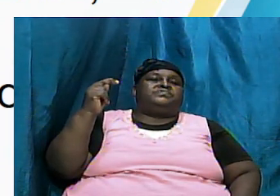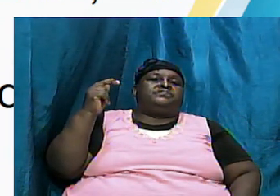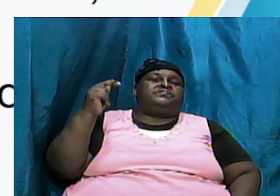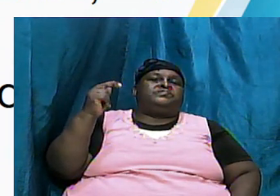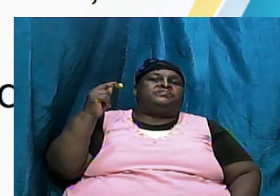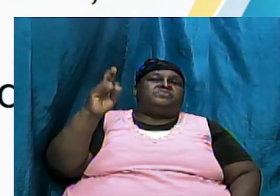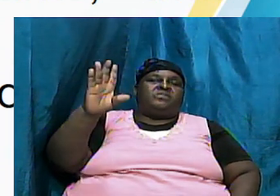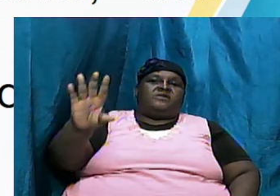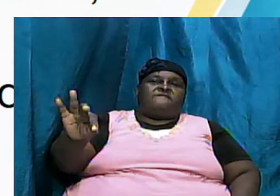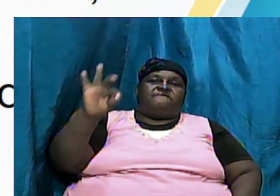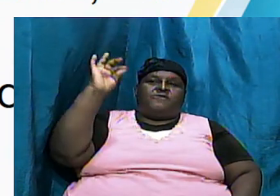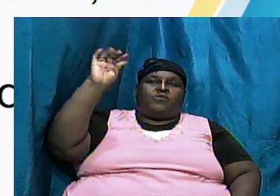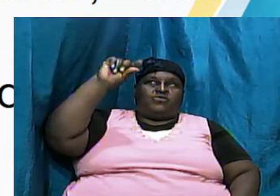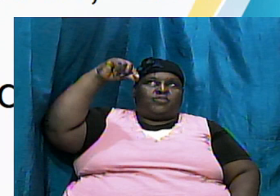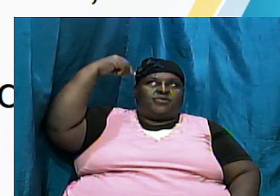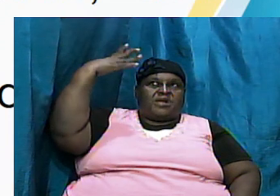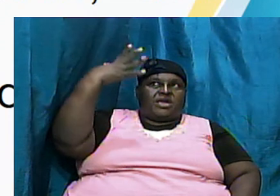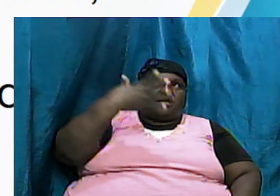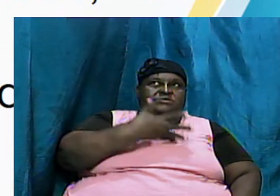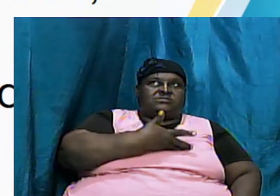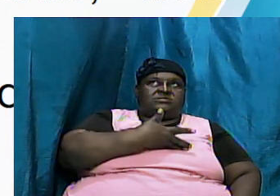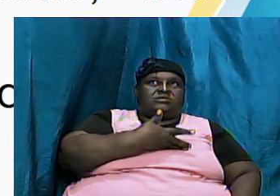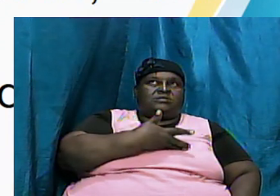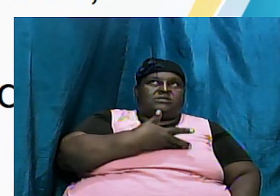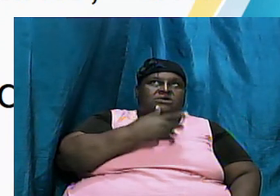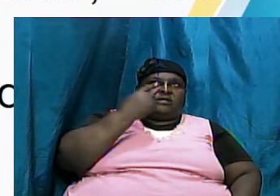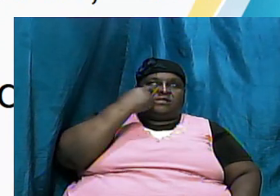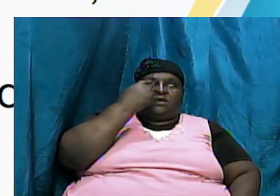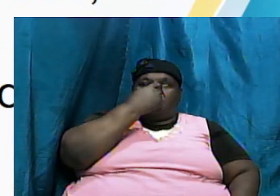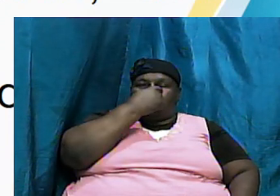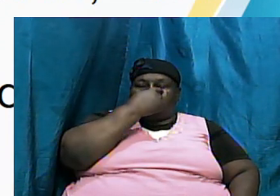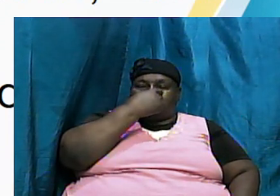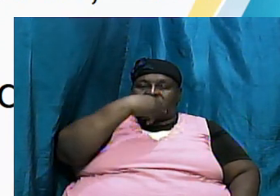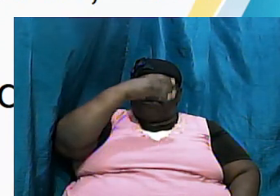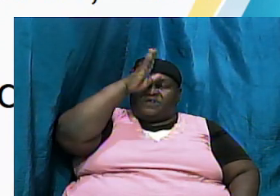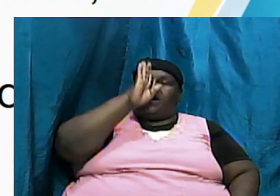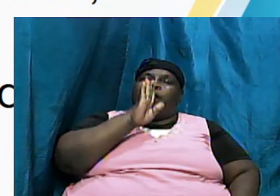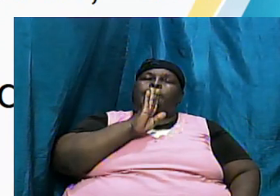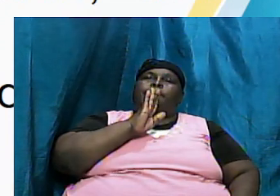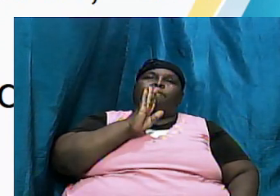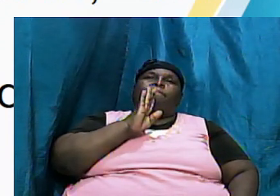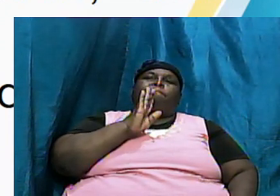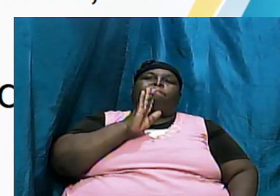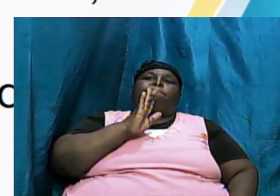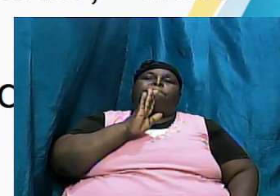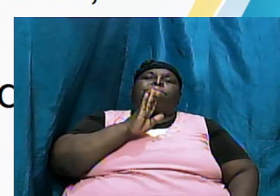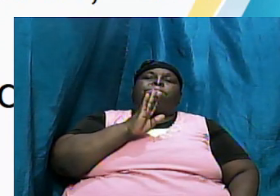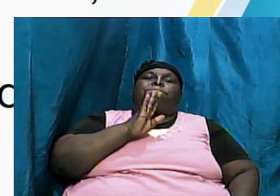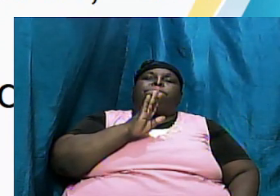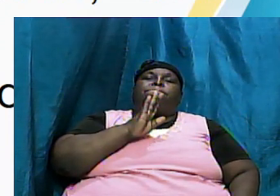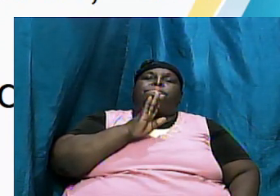found grace in the eyes of the Lord